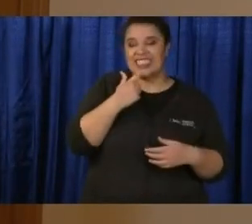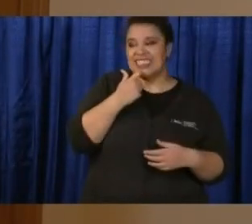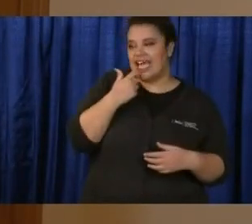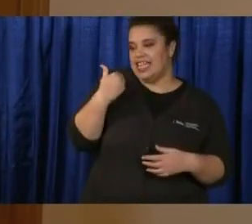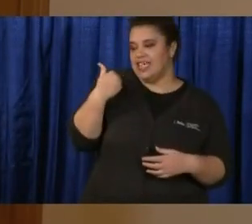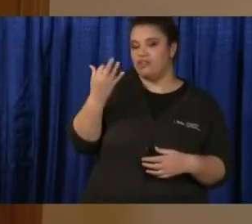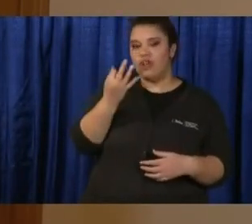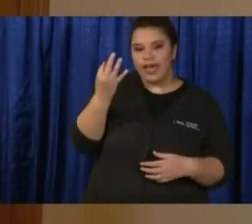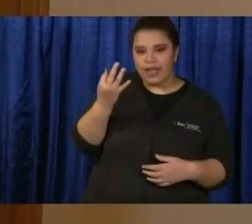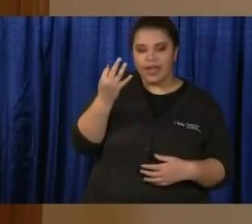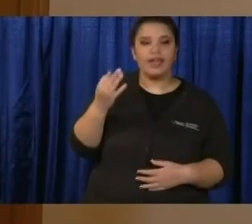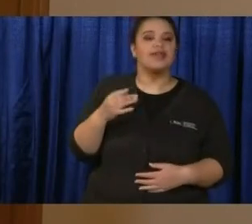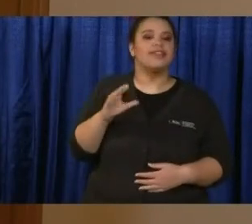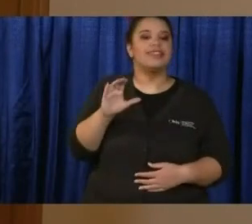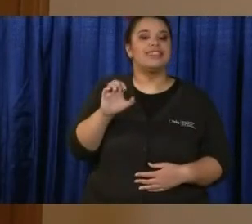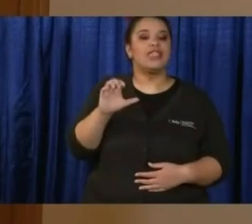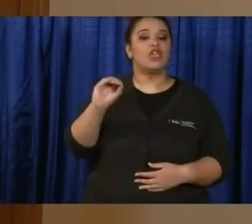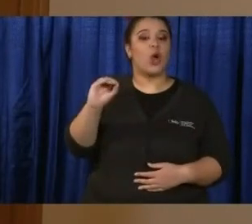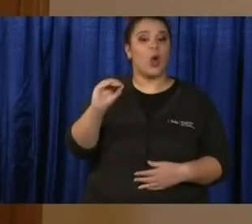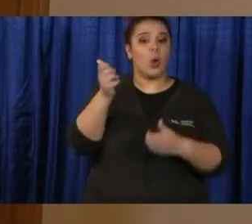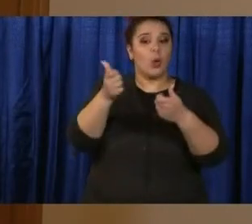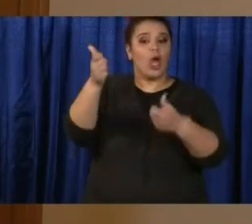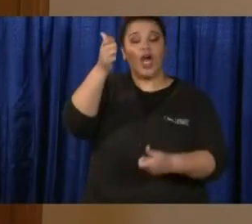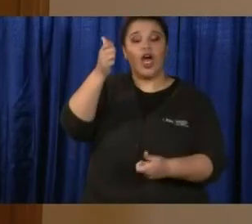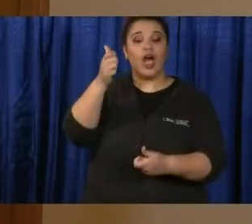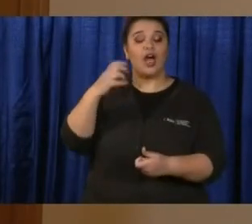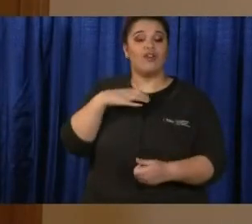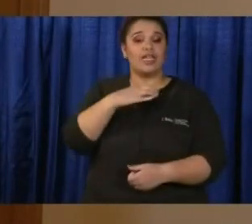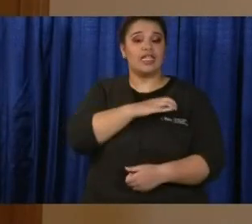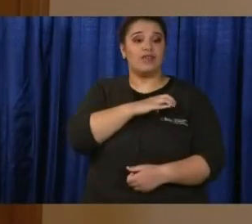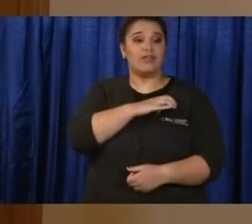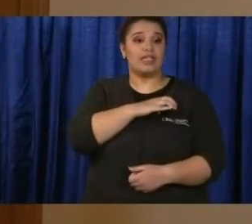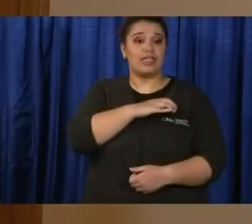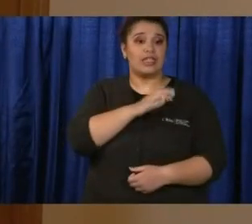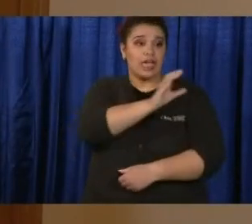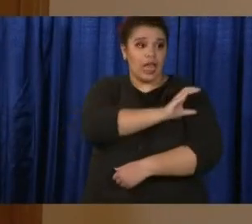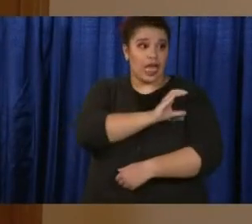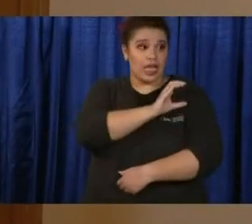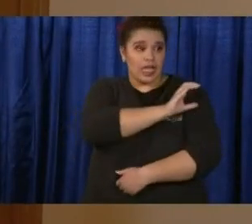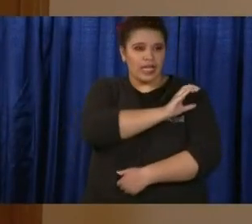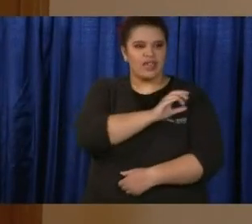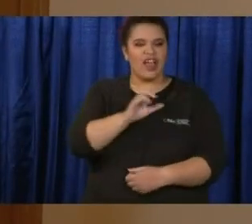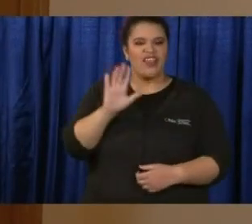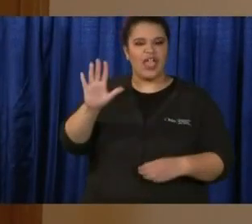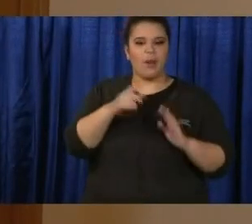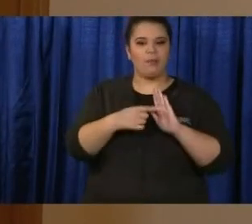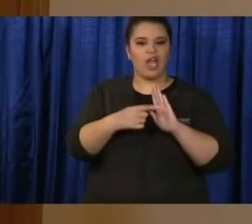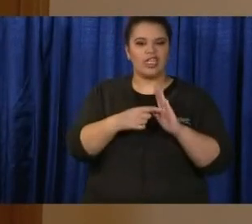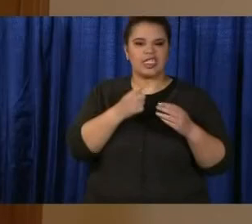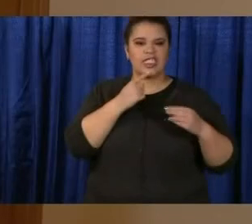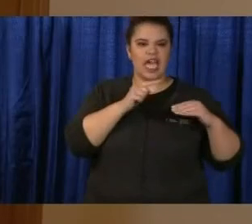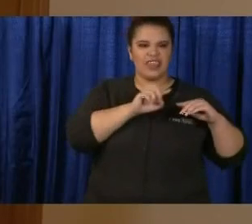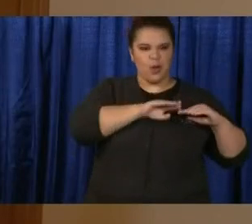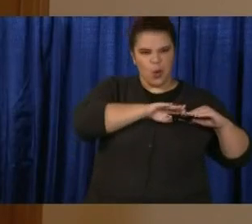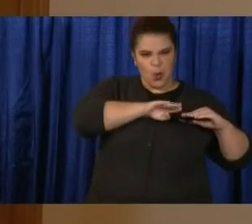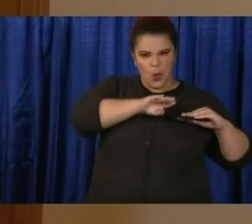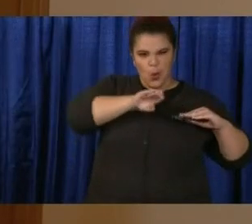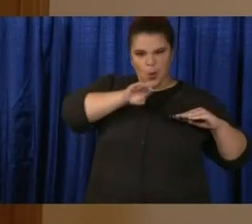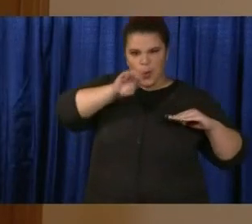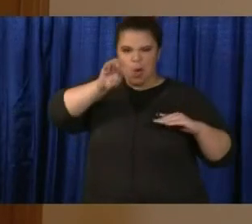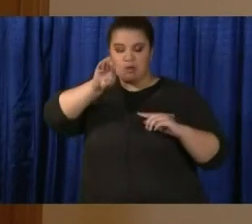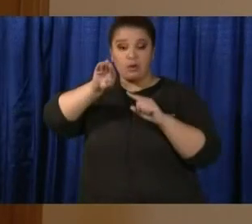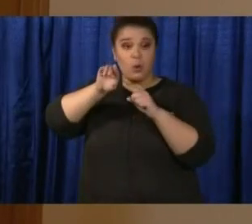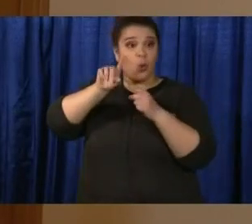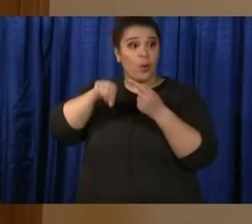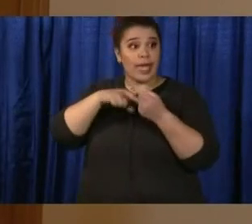MSNBC that the clinic's modeling shows that coronavirus will peak in Ohio between mid-May and mid-June